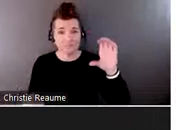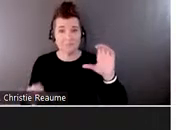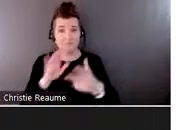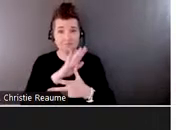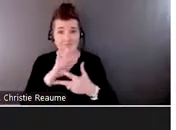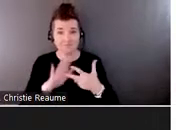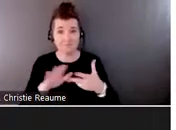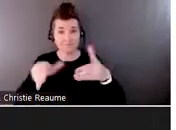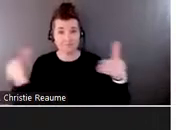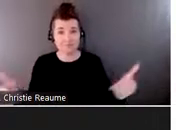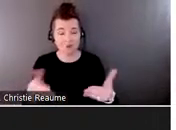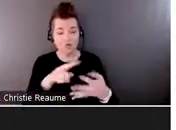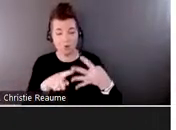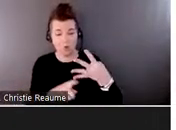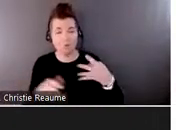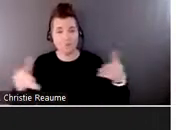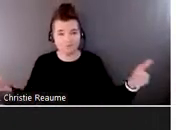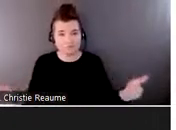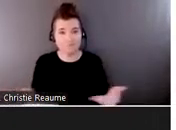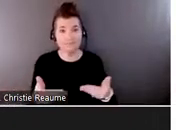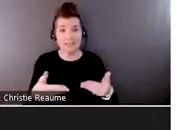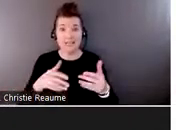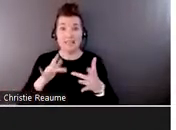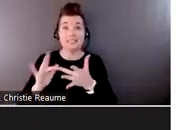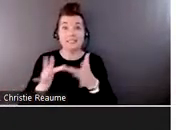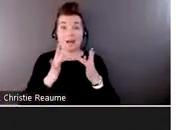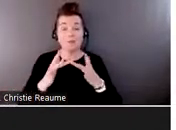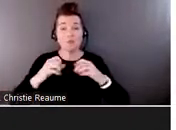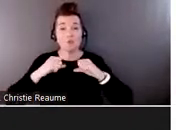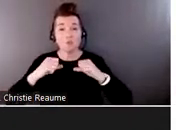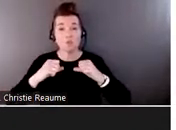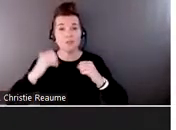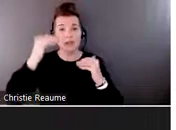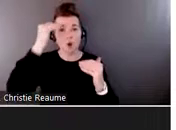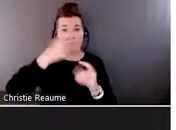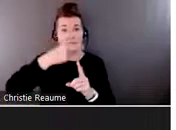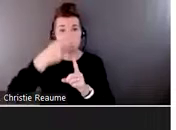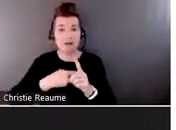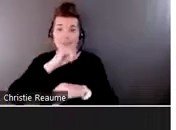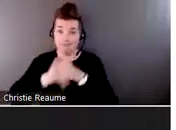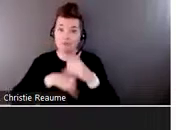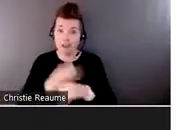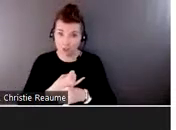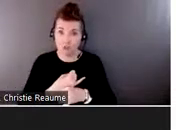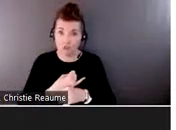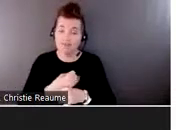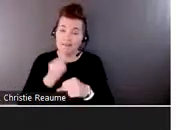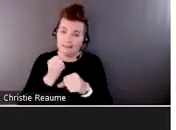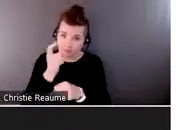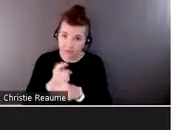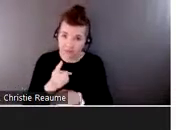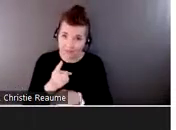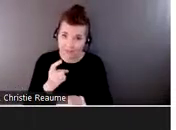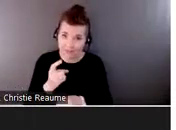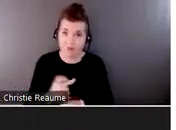Cyber Security Awareness Month is an international recognized day and campaign that's held every October to inform the